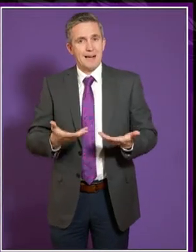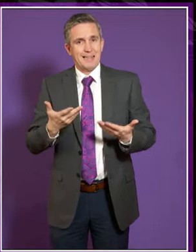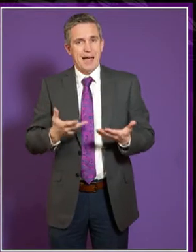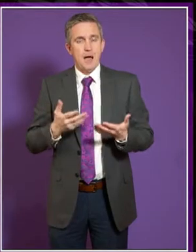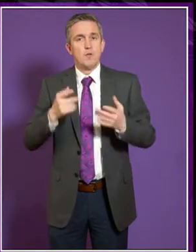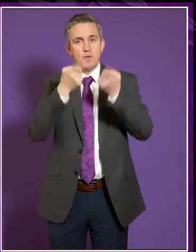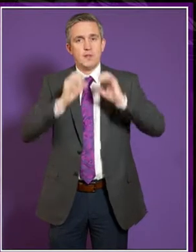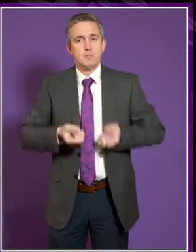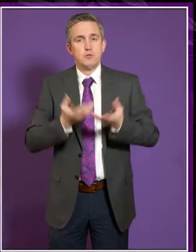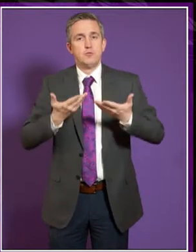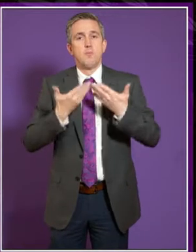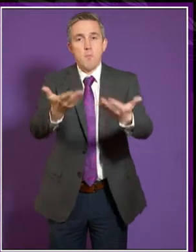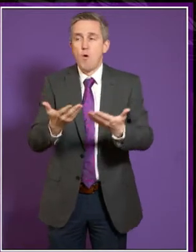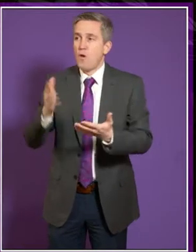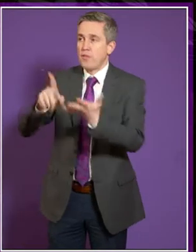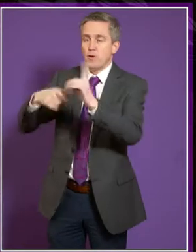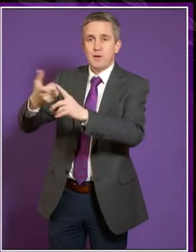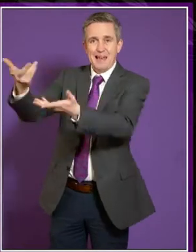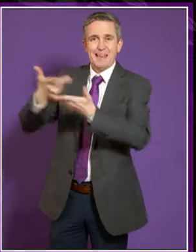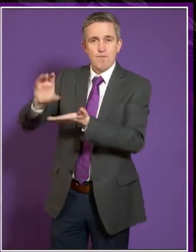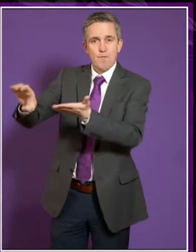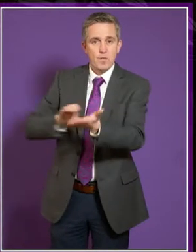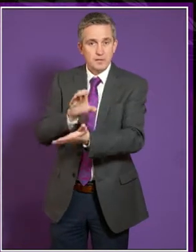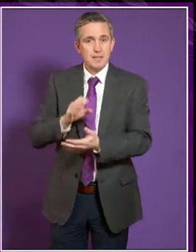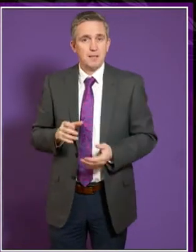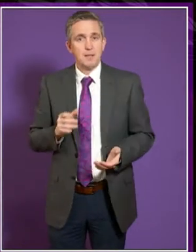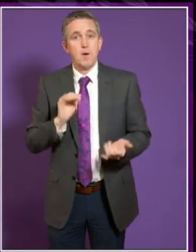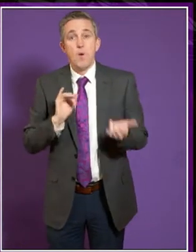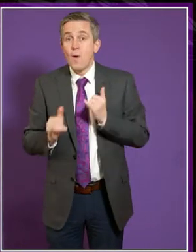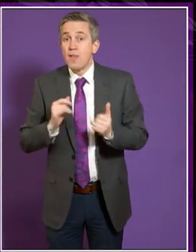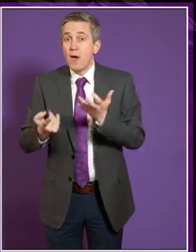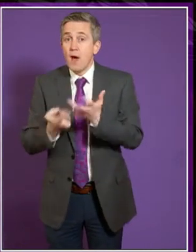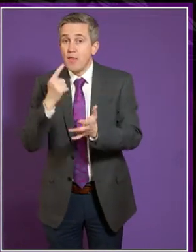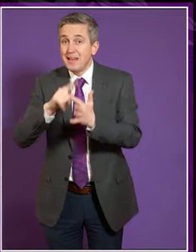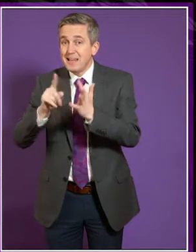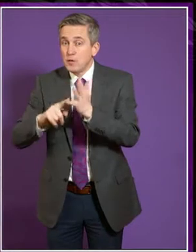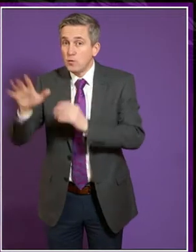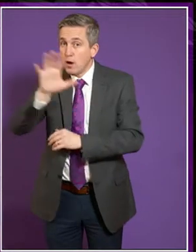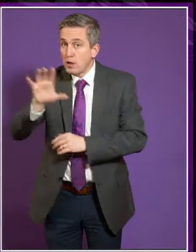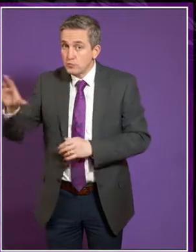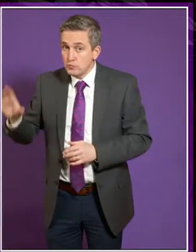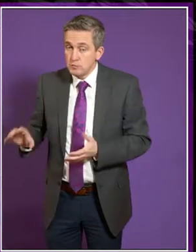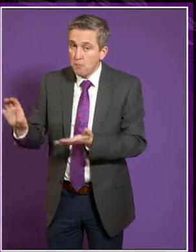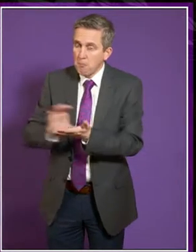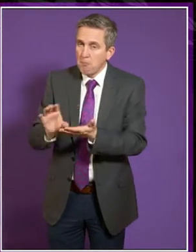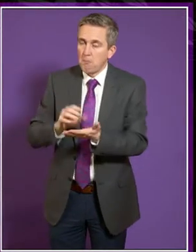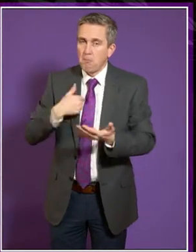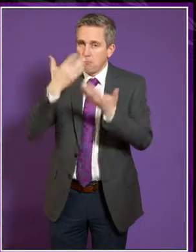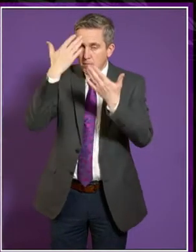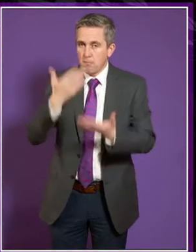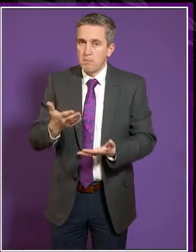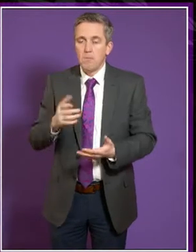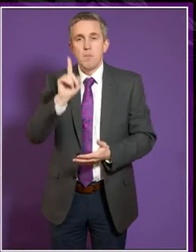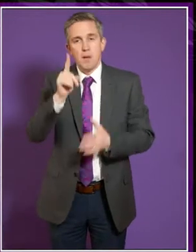more so. Whether the other European Union countries would continue to agree that, I'm not sure. But the